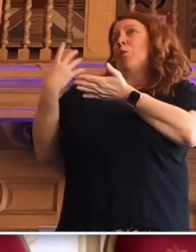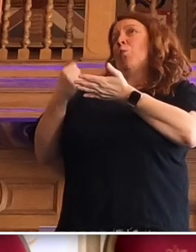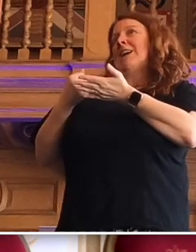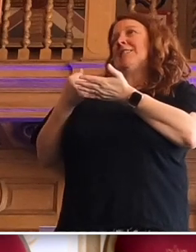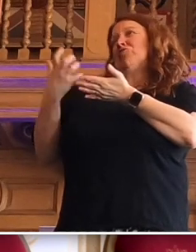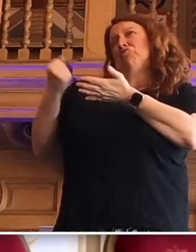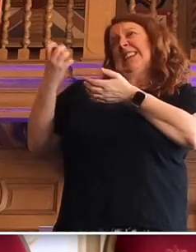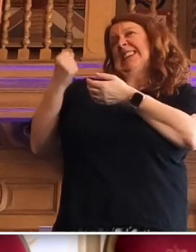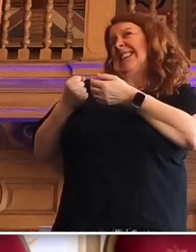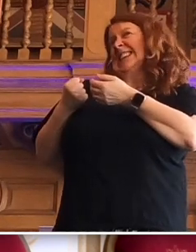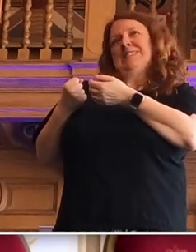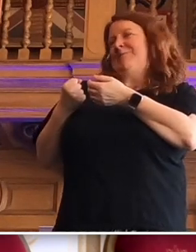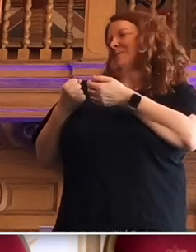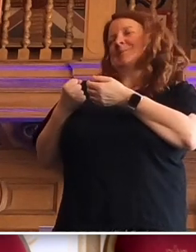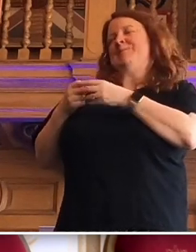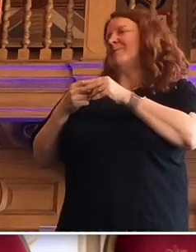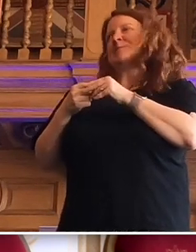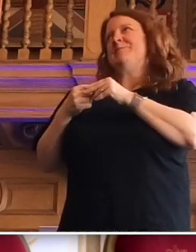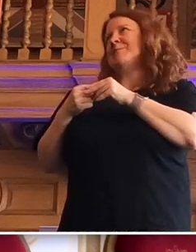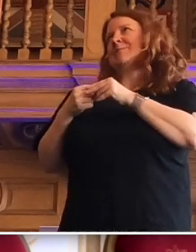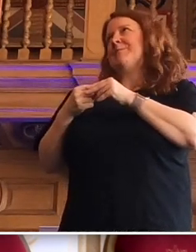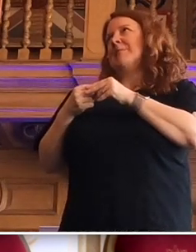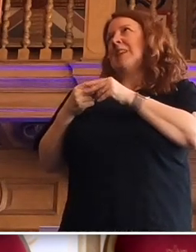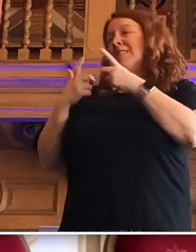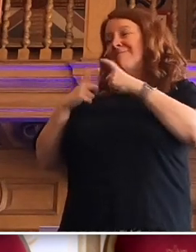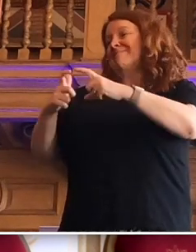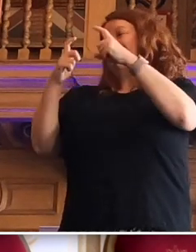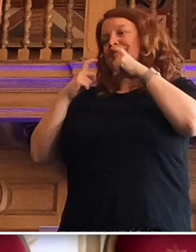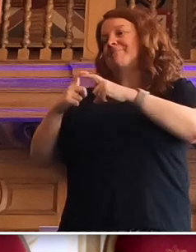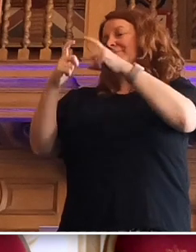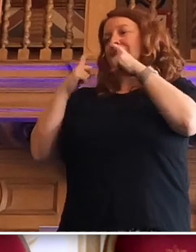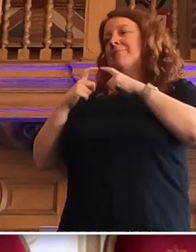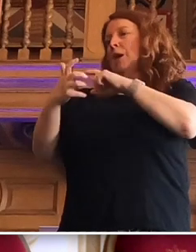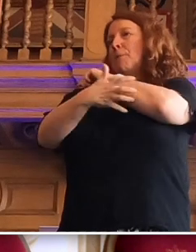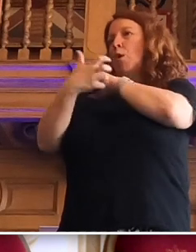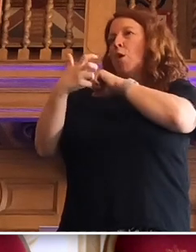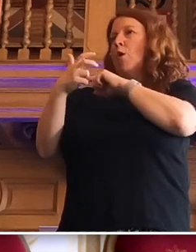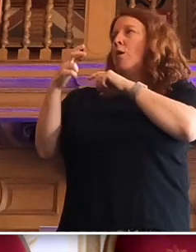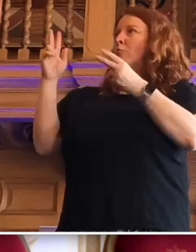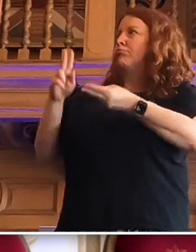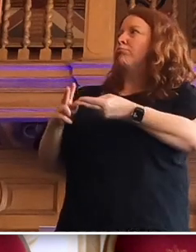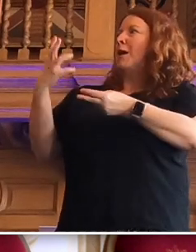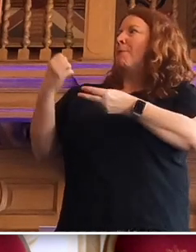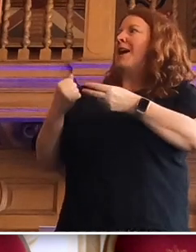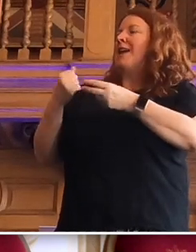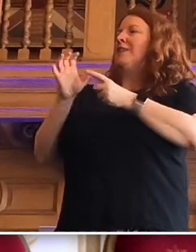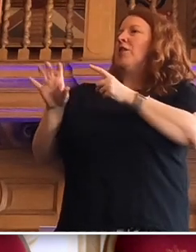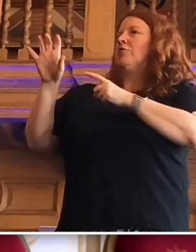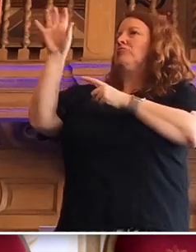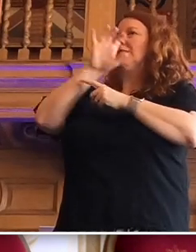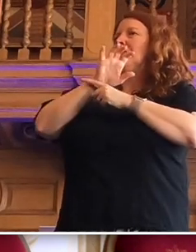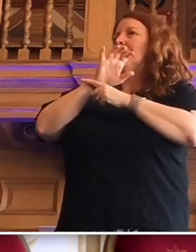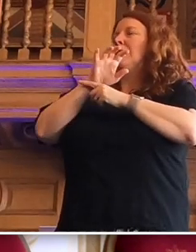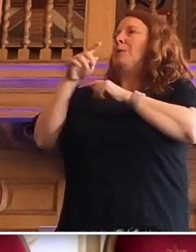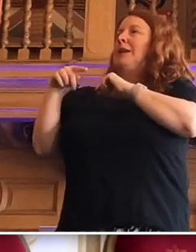This is perpetuating being a poor, lowly paid country, being in poverty despite